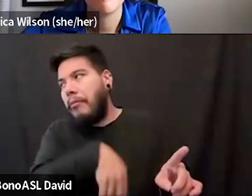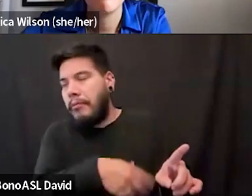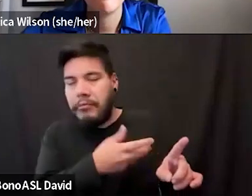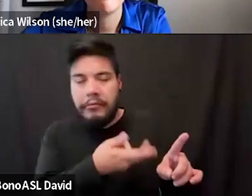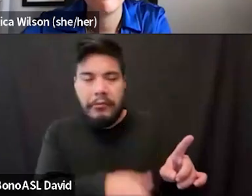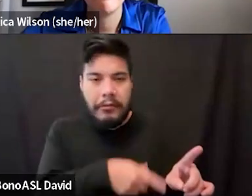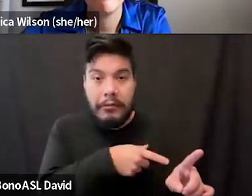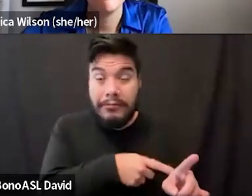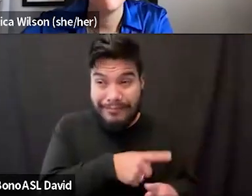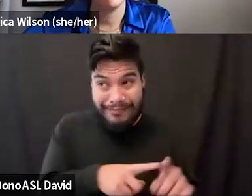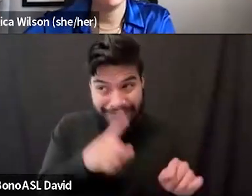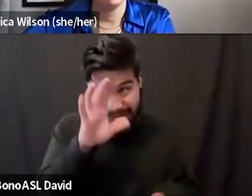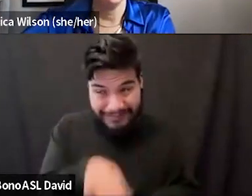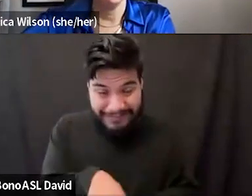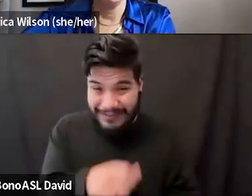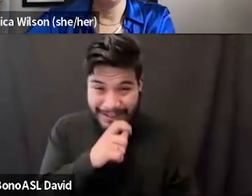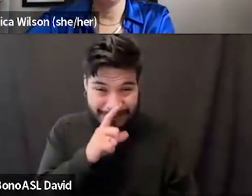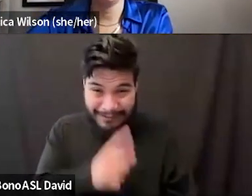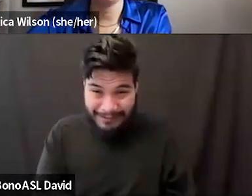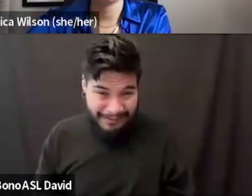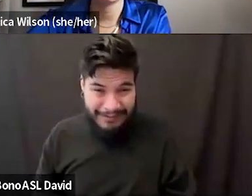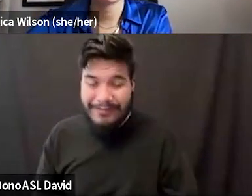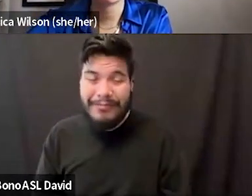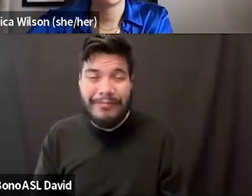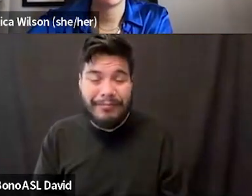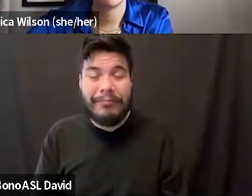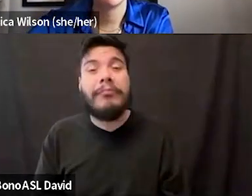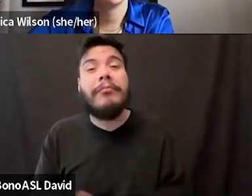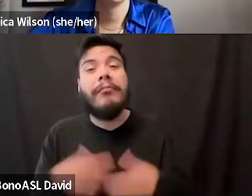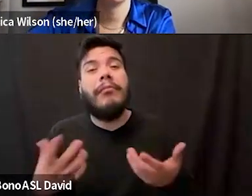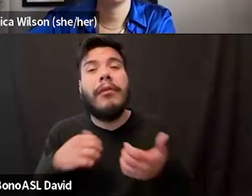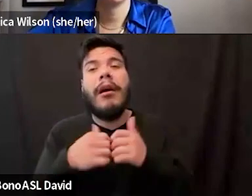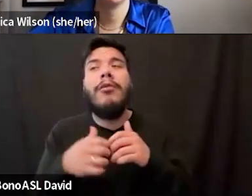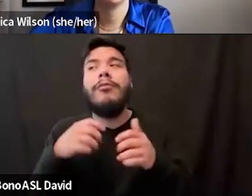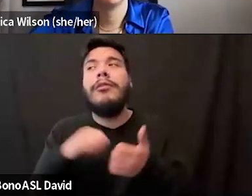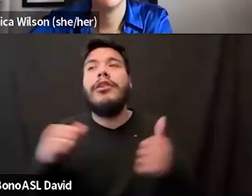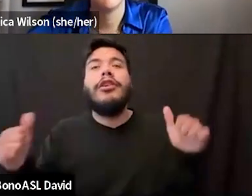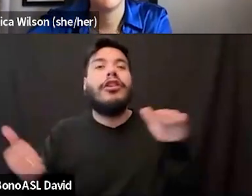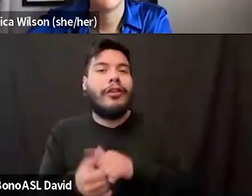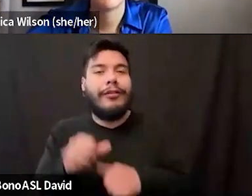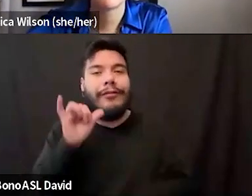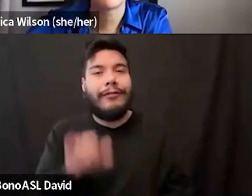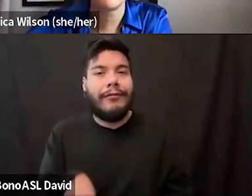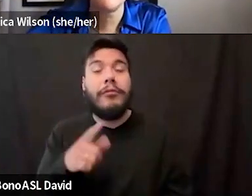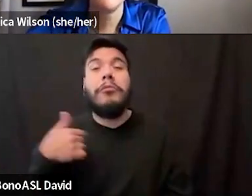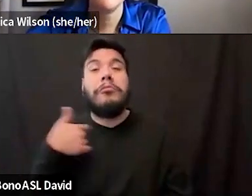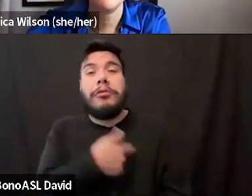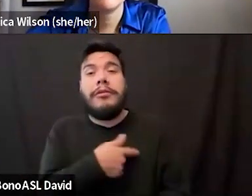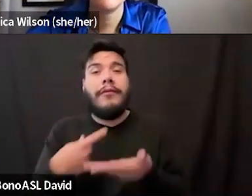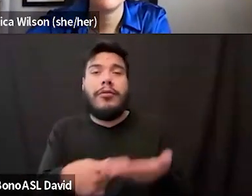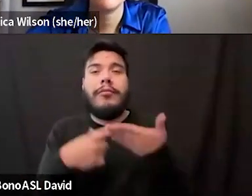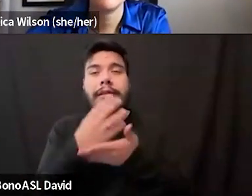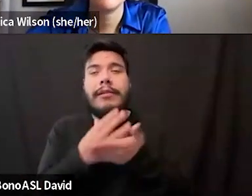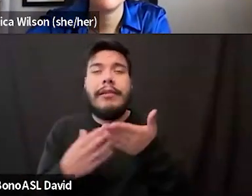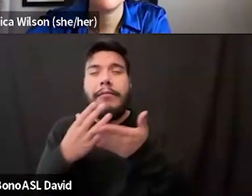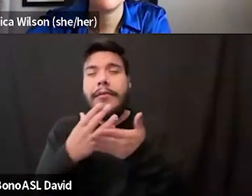that that is, uh, not actually true. Um, so how do we rewrite some of these? We've talked about like, you know, some of the things that come up for